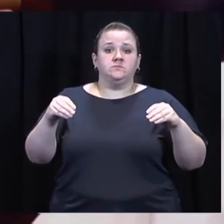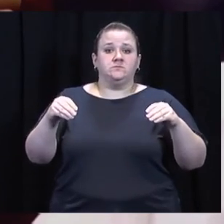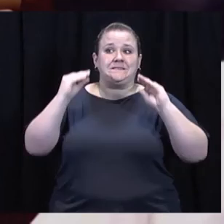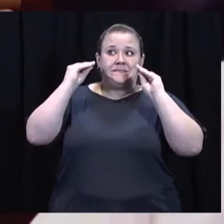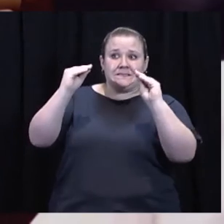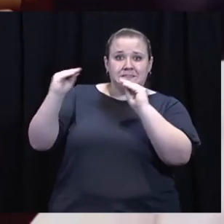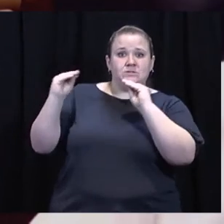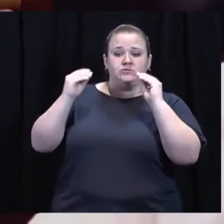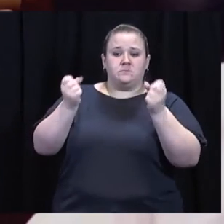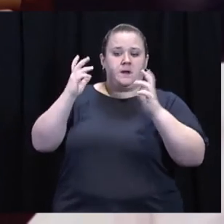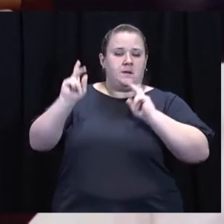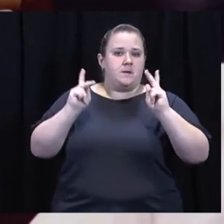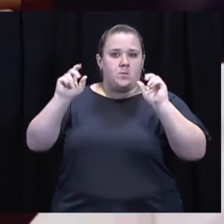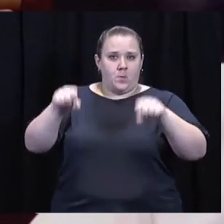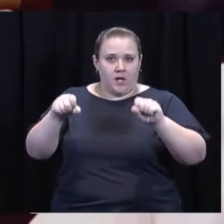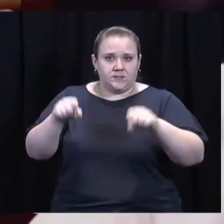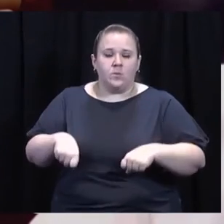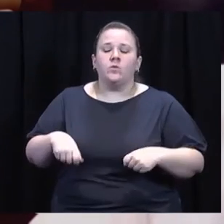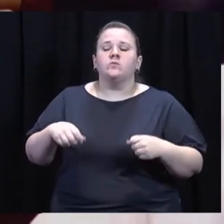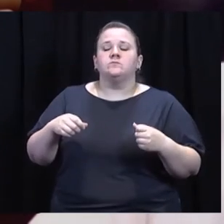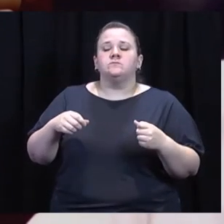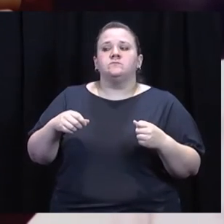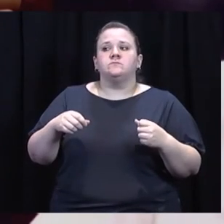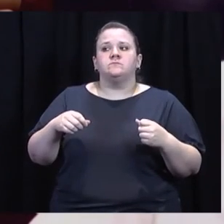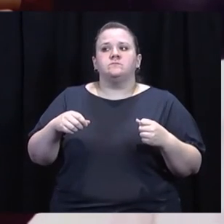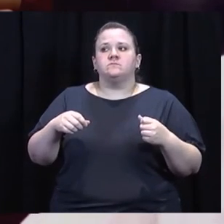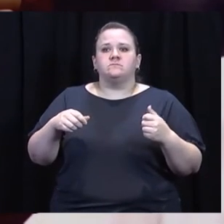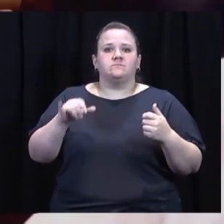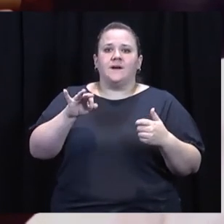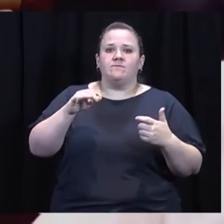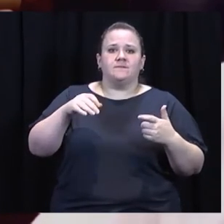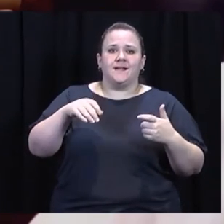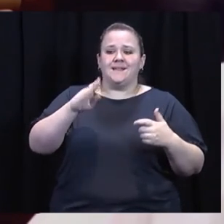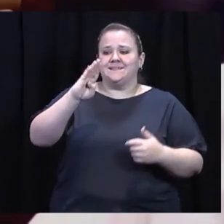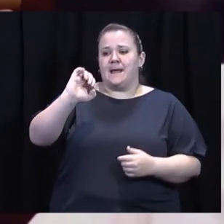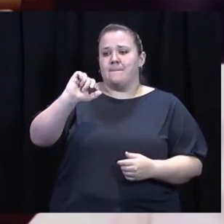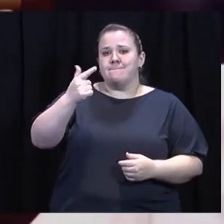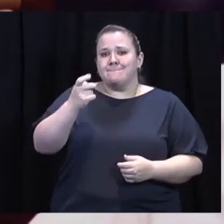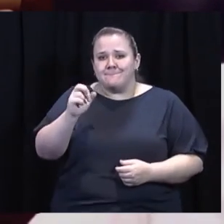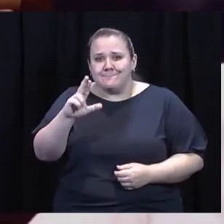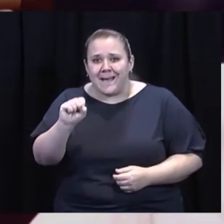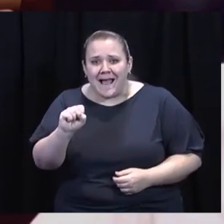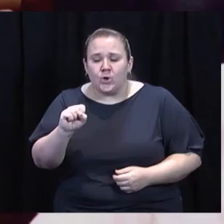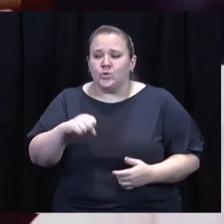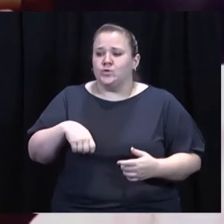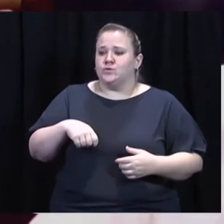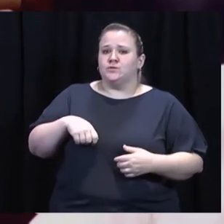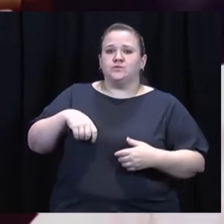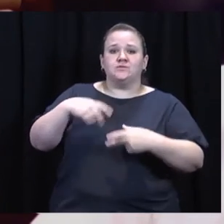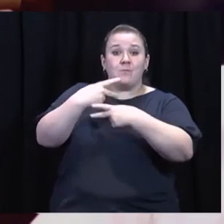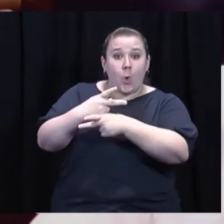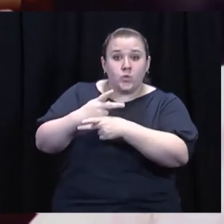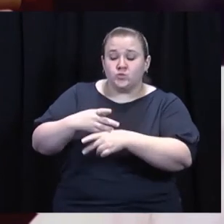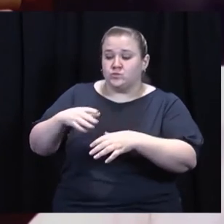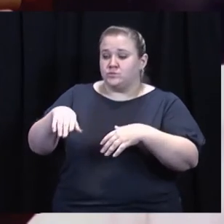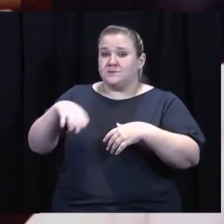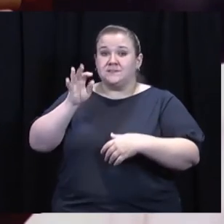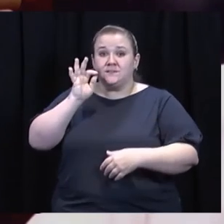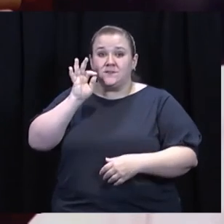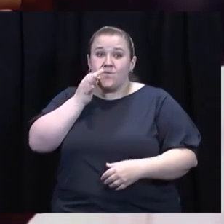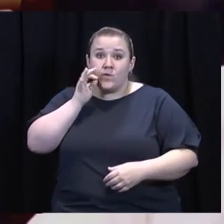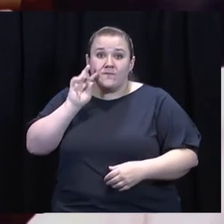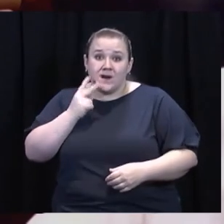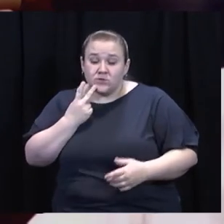to teach as many as we can, if it's baggers, if it's in produce, if it's in stock,